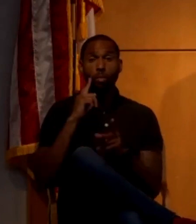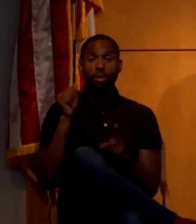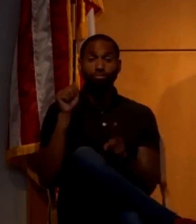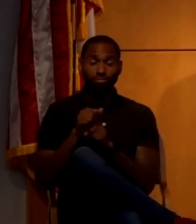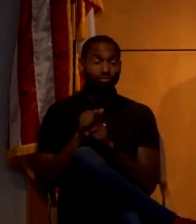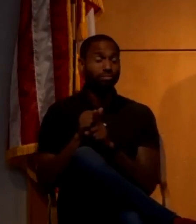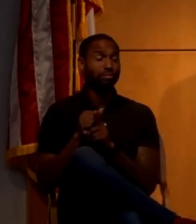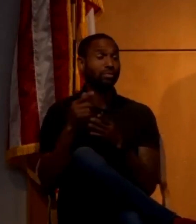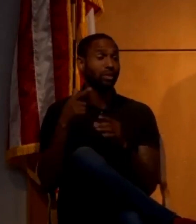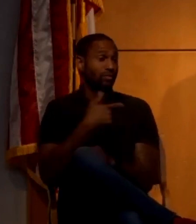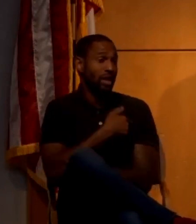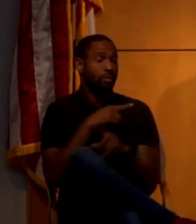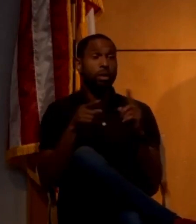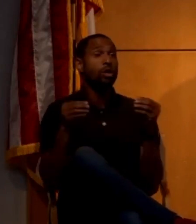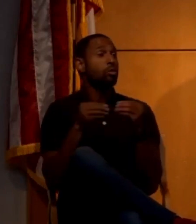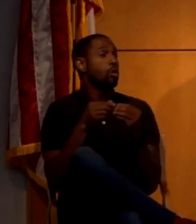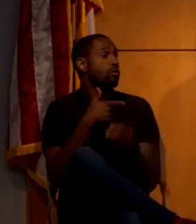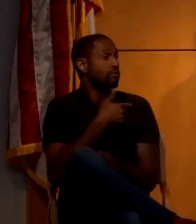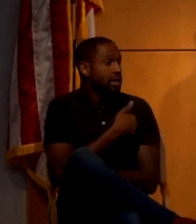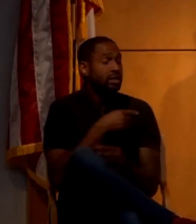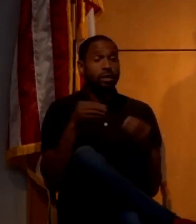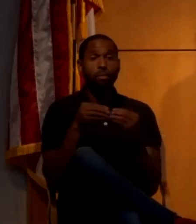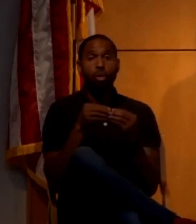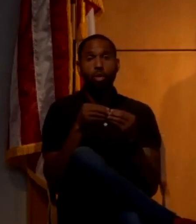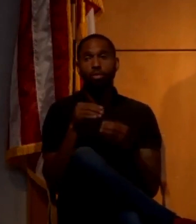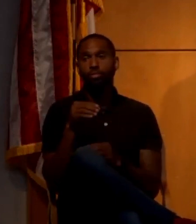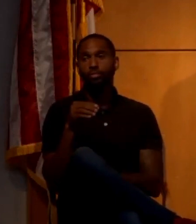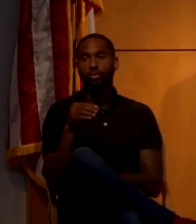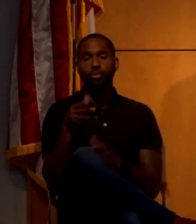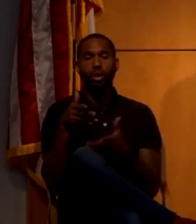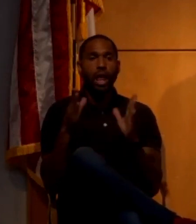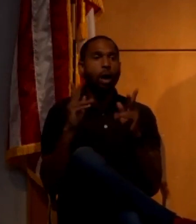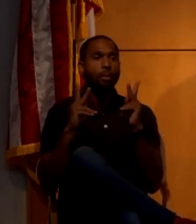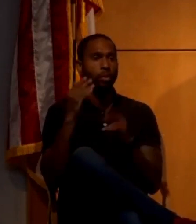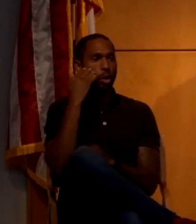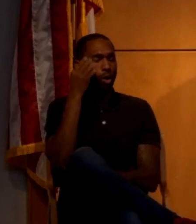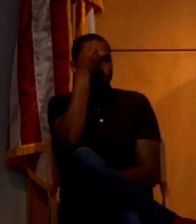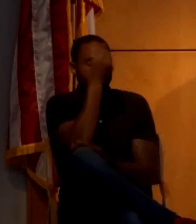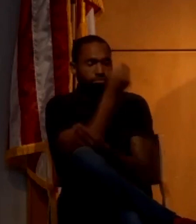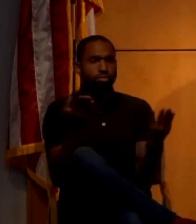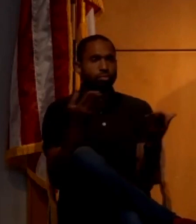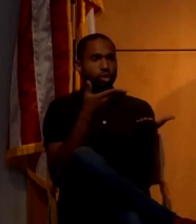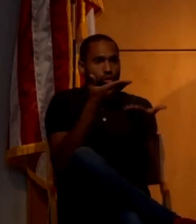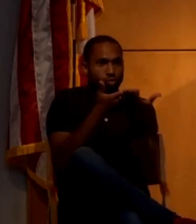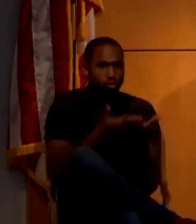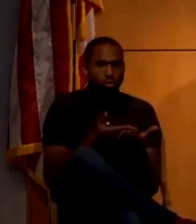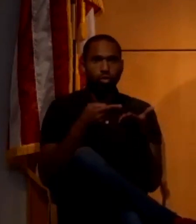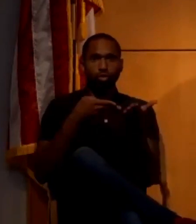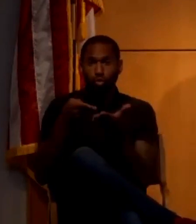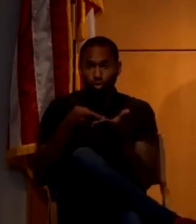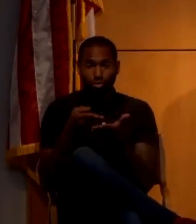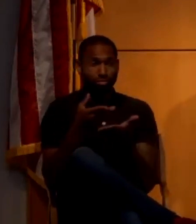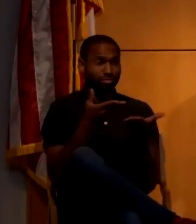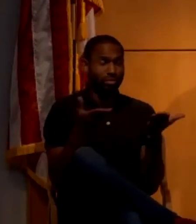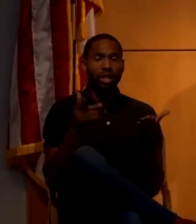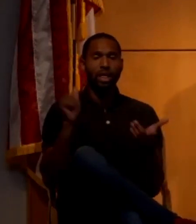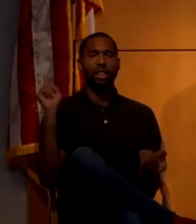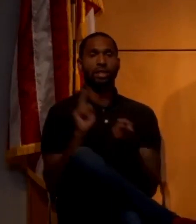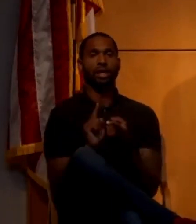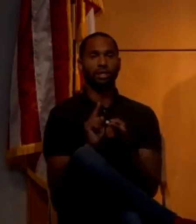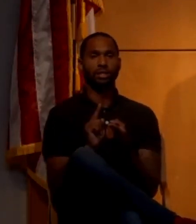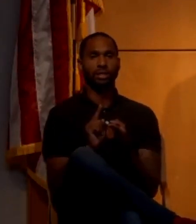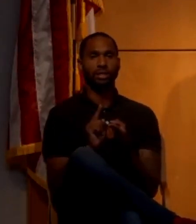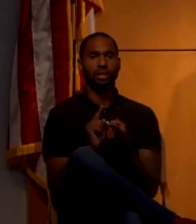to these things. But the more we do, the more we, um, let people know what the real truth is, um, the less